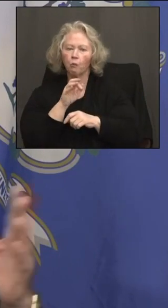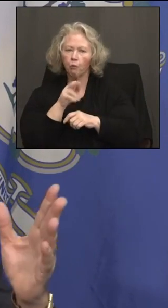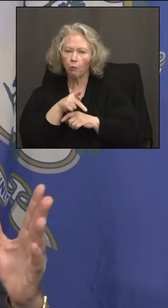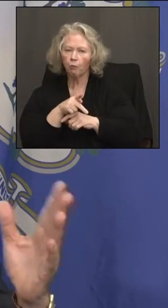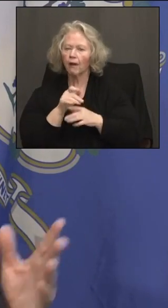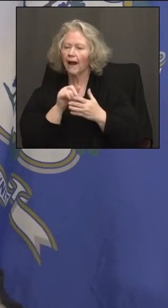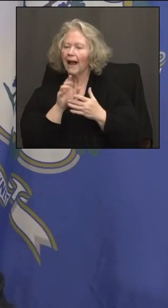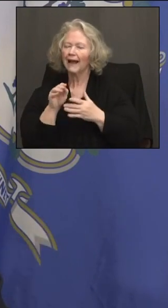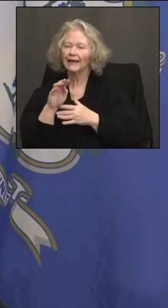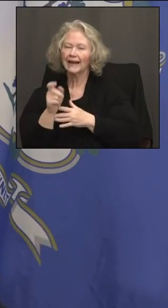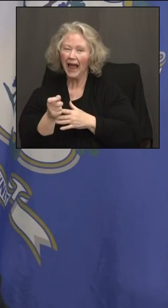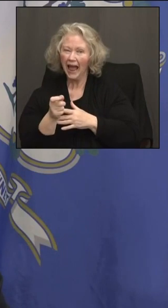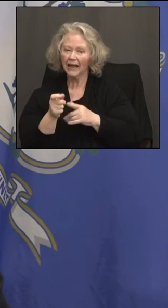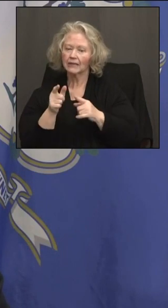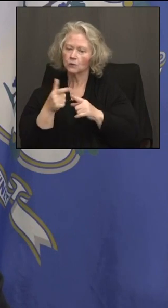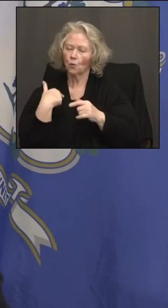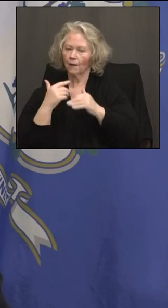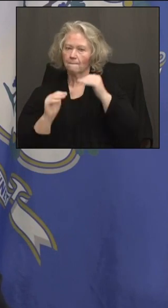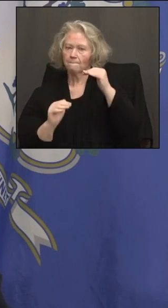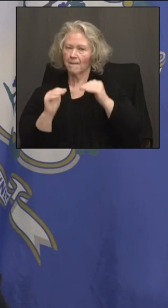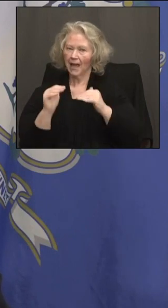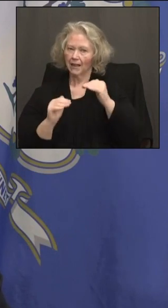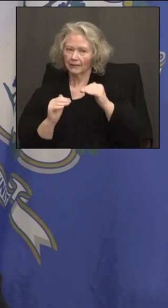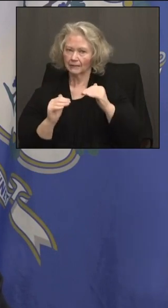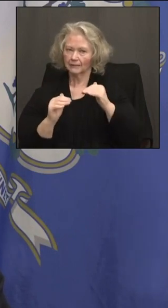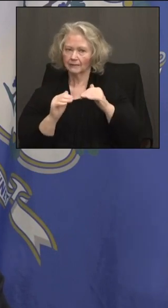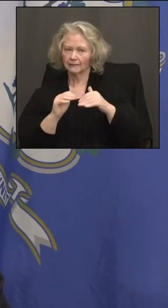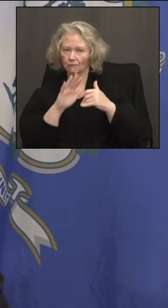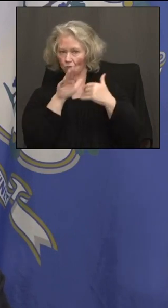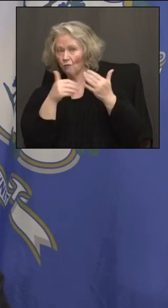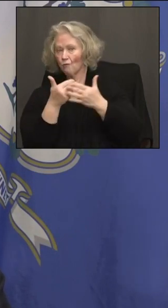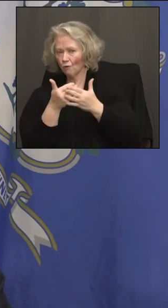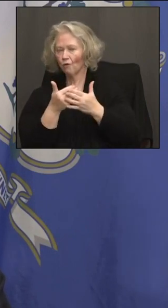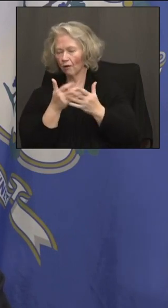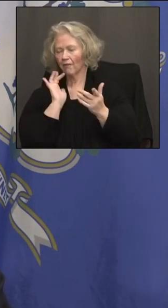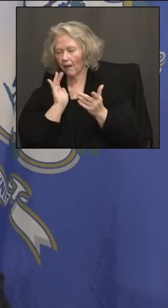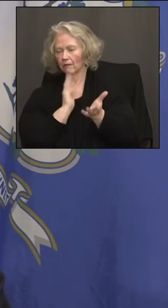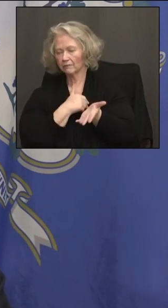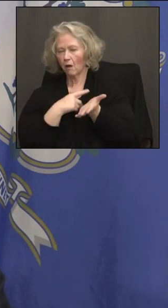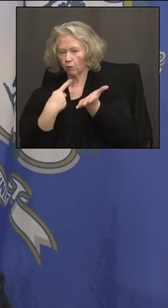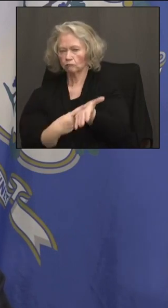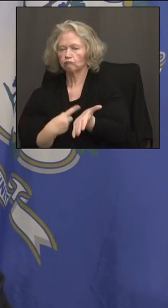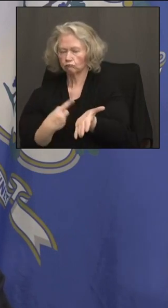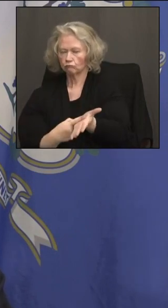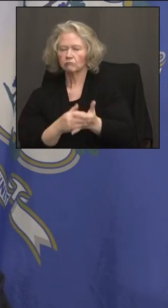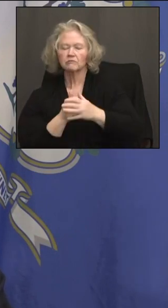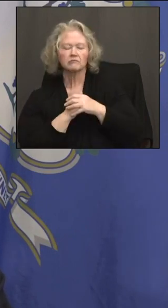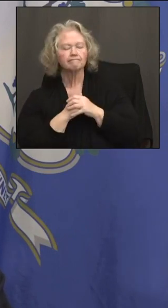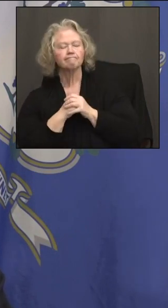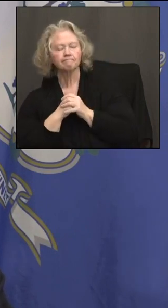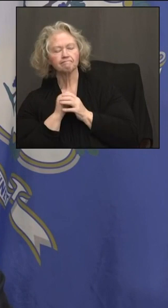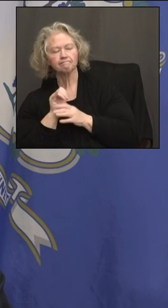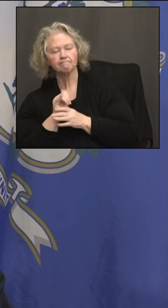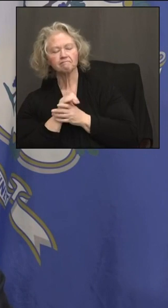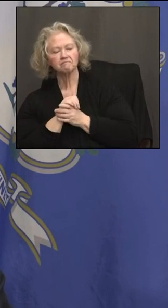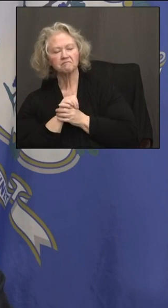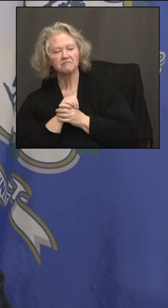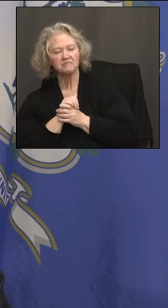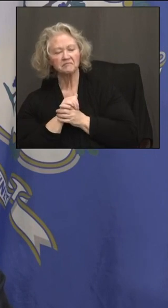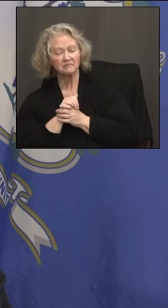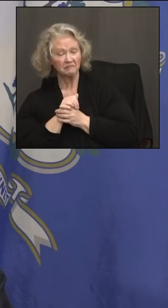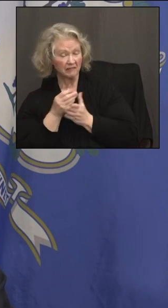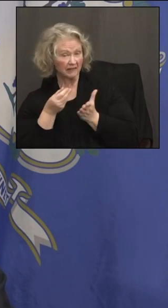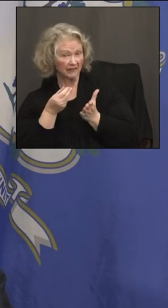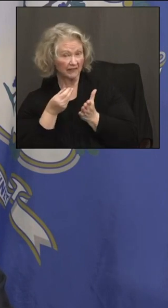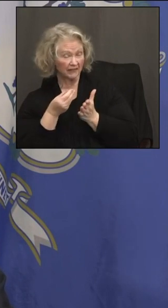balanced budget that complements what we're doing with the federal? That was most of the discussion. Okay. The Finance Committee